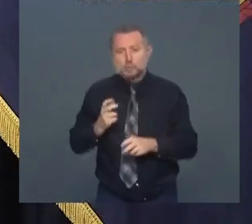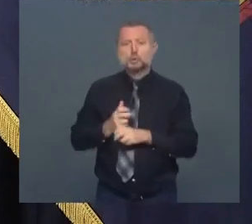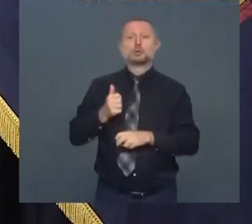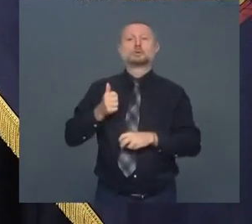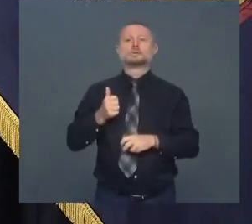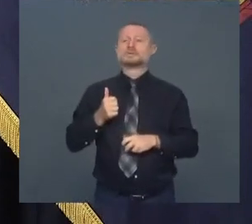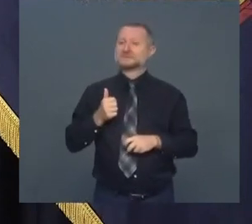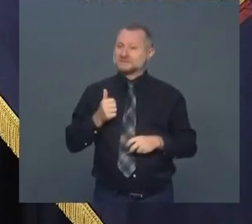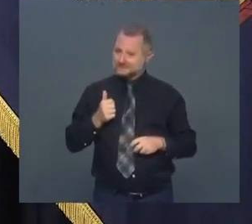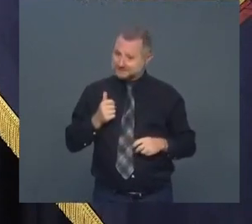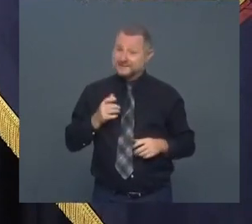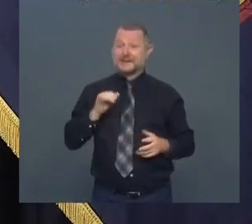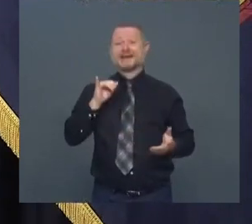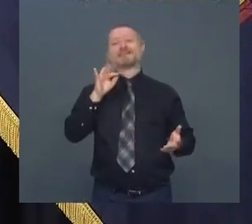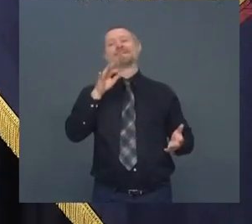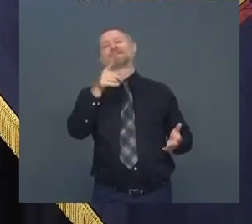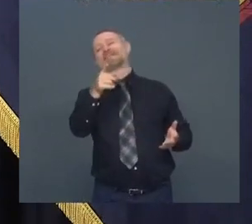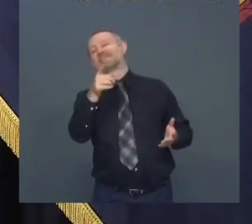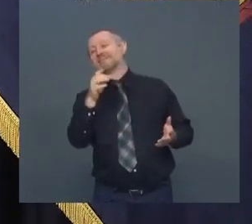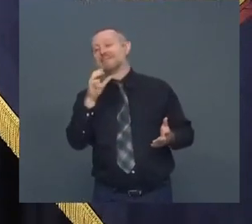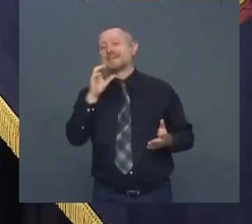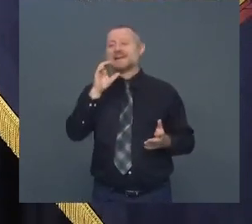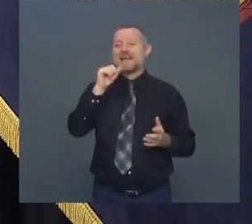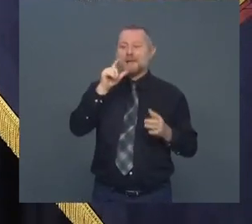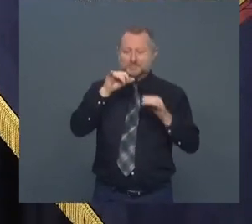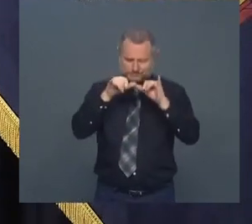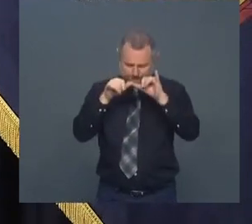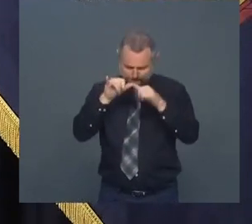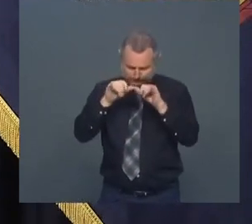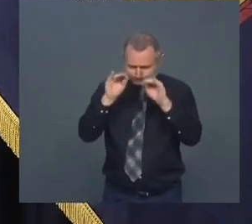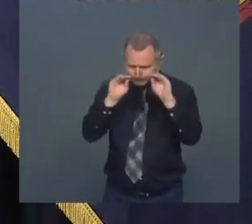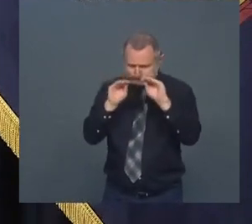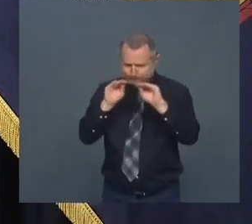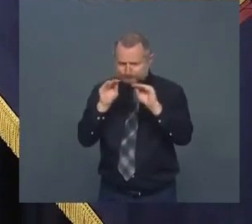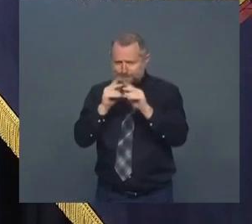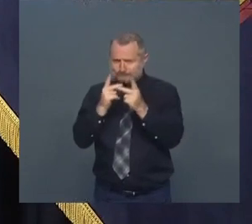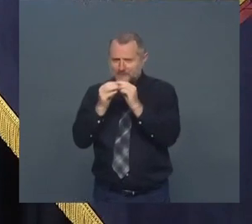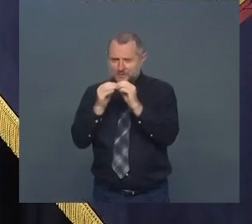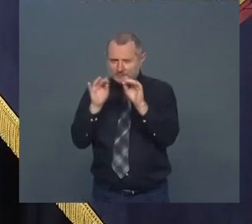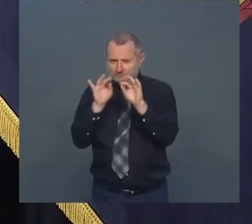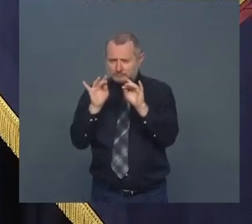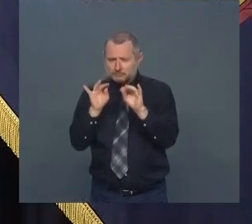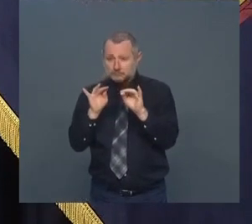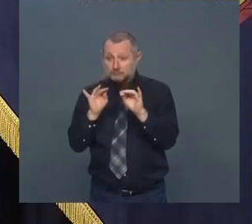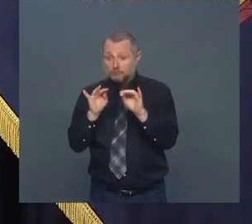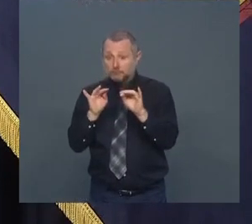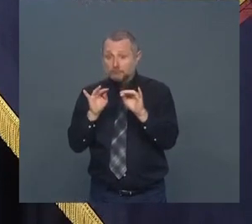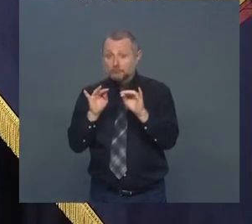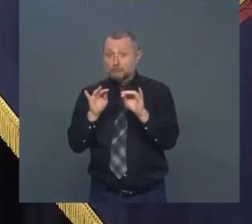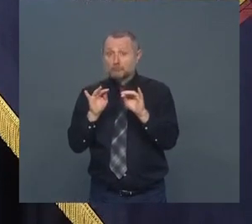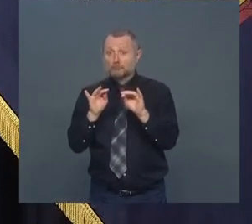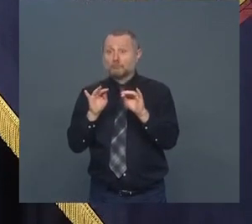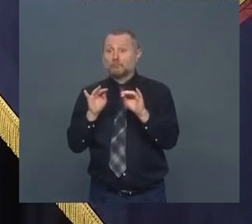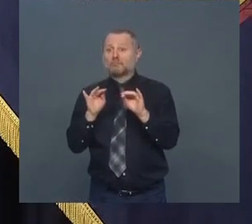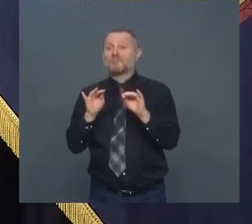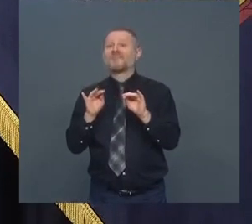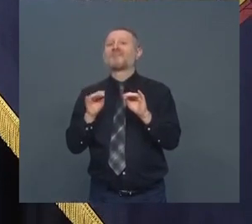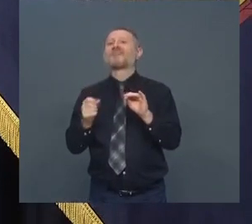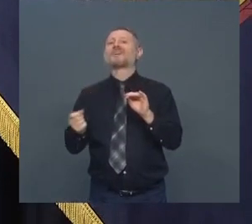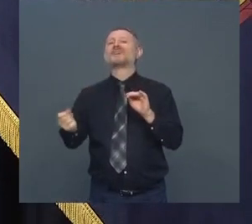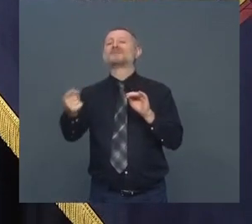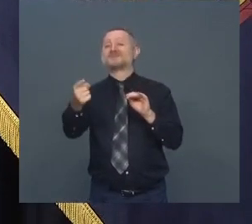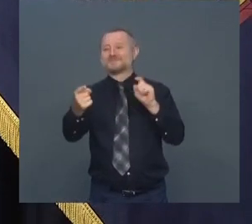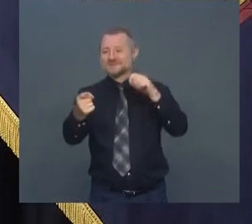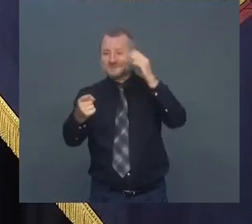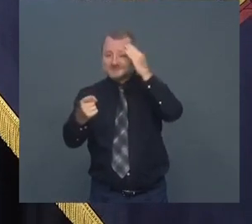you're calibrating about what you're doing, factor that into the calibration. Because you think you have a